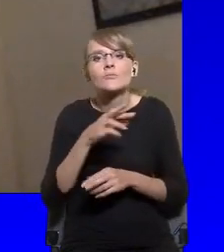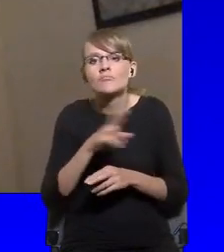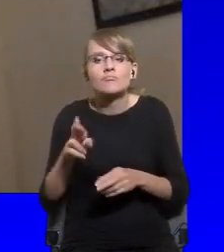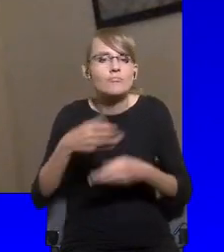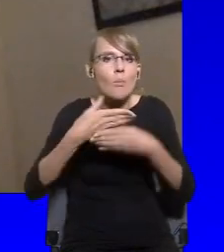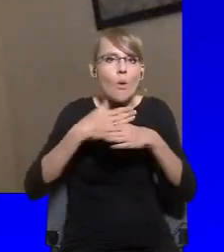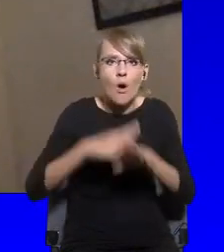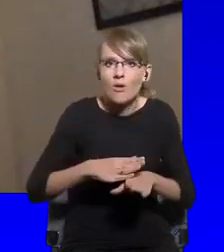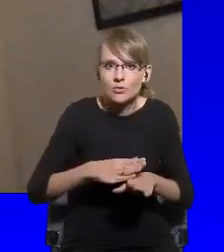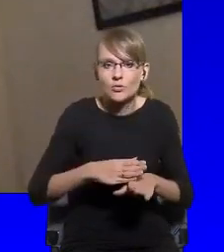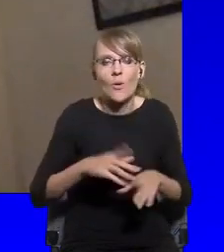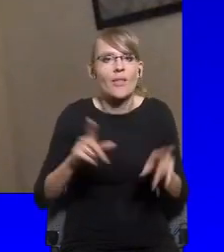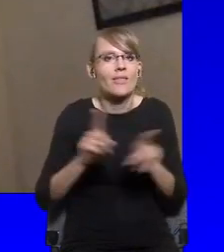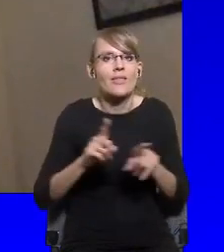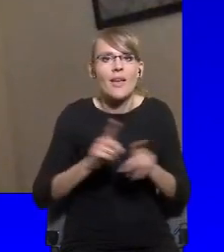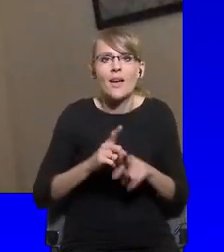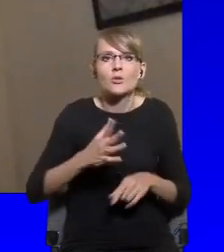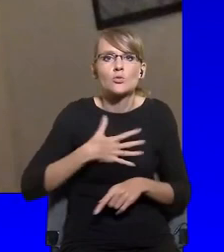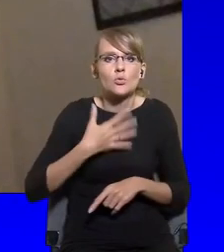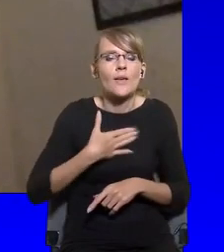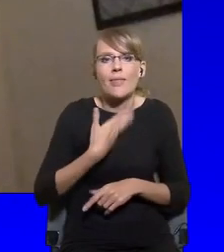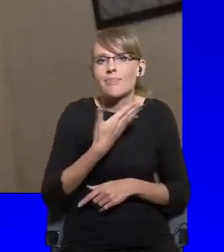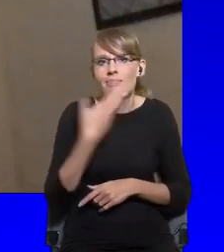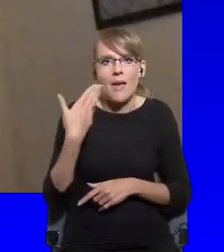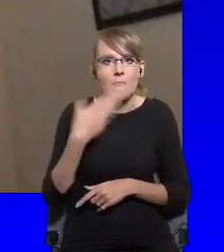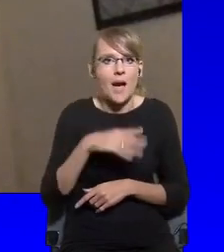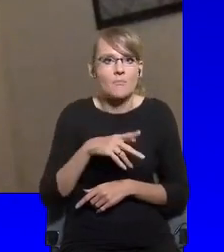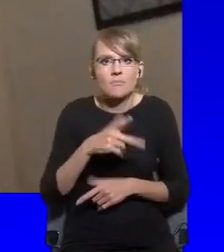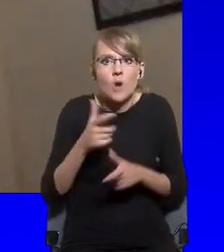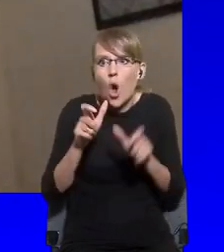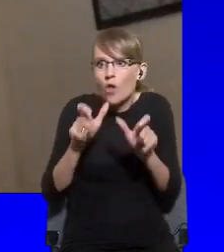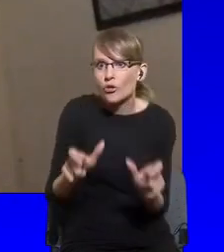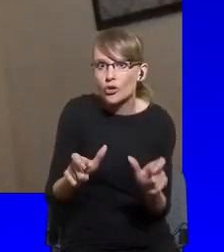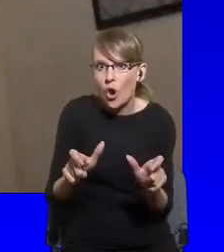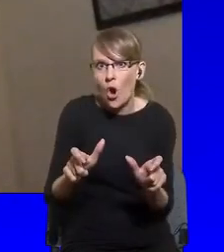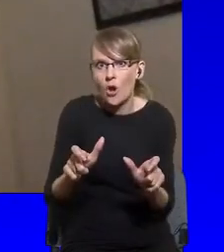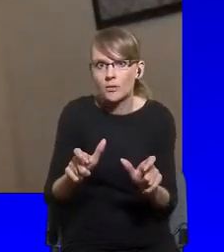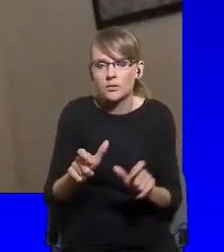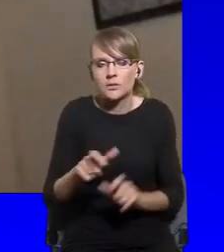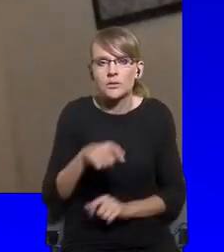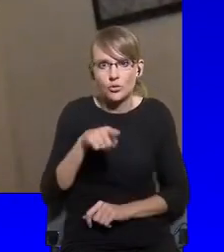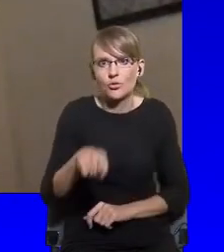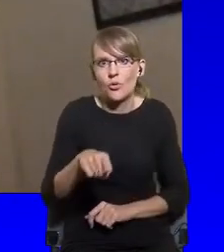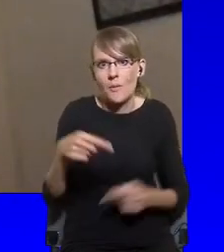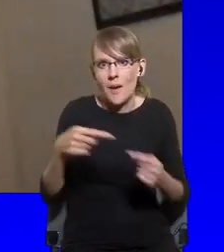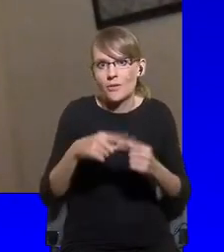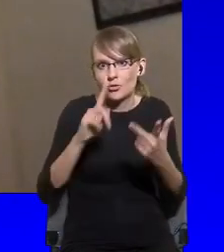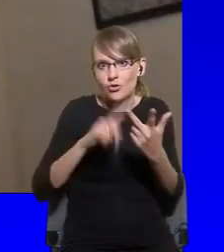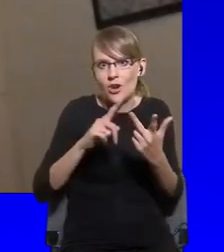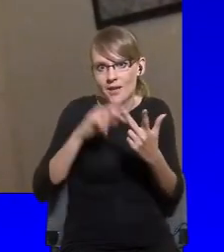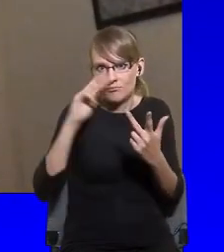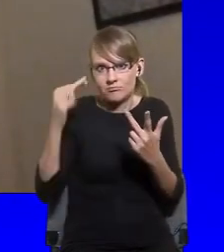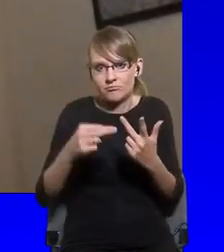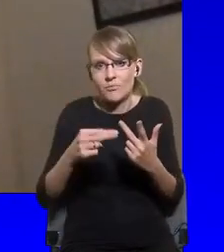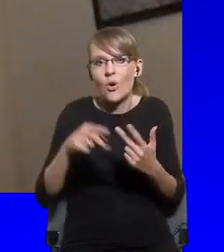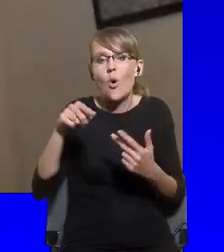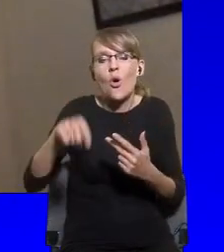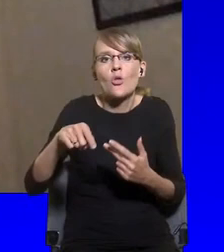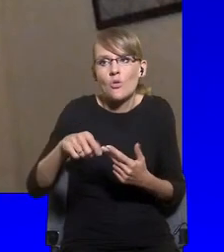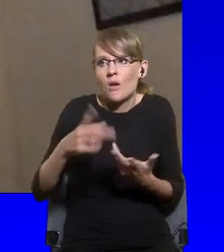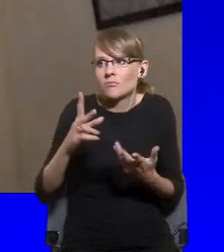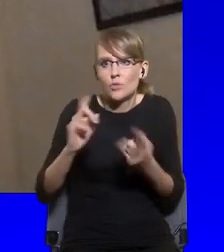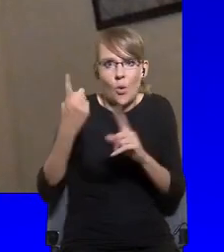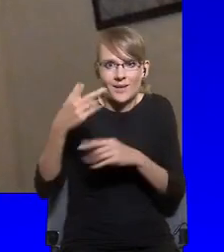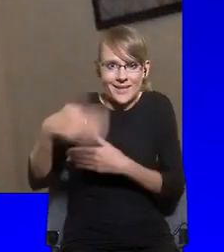control, which is the sort of third dimension, because this is something which came from outside, which is depriving of us of our